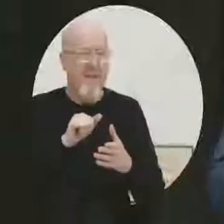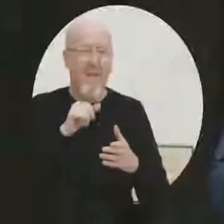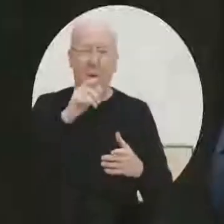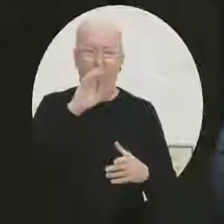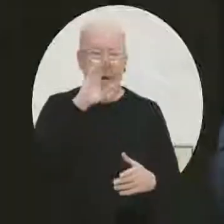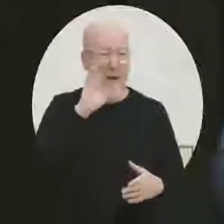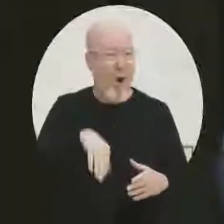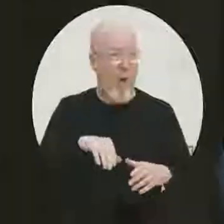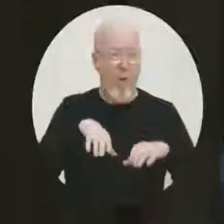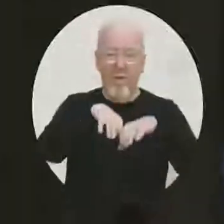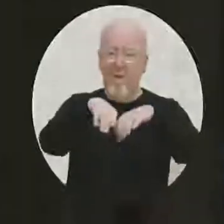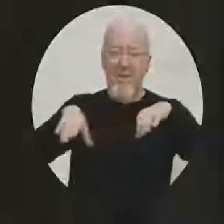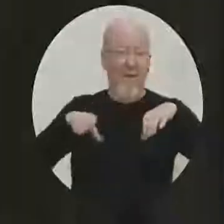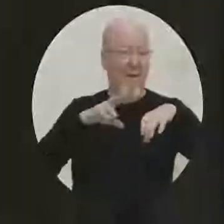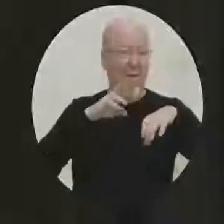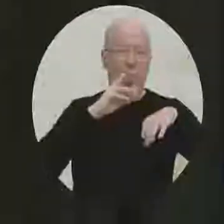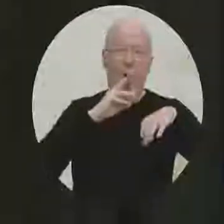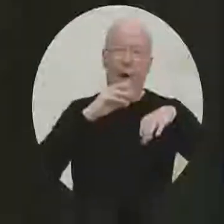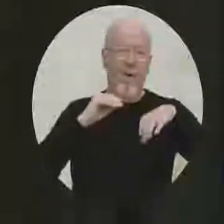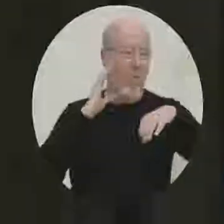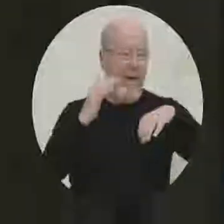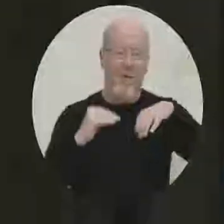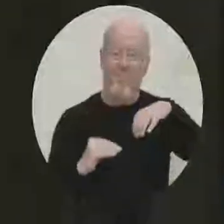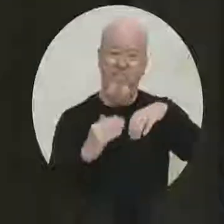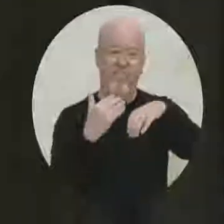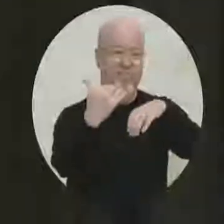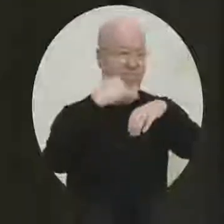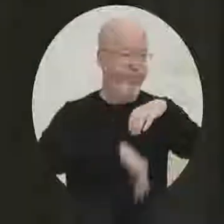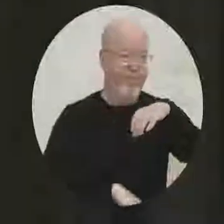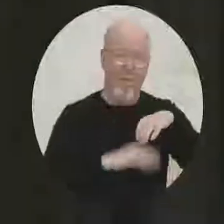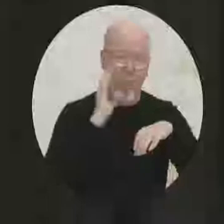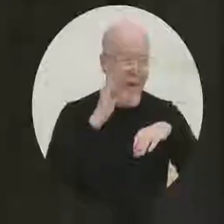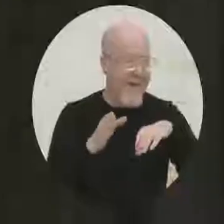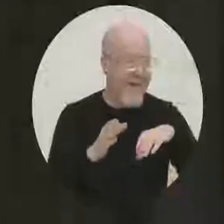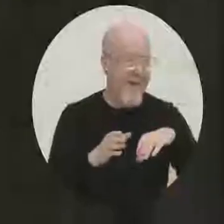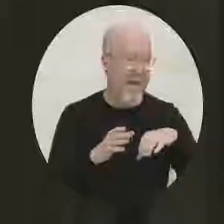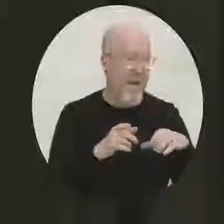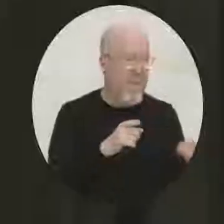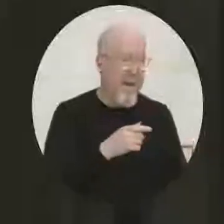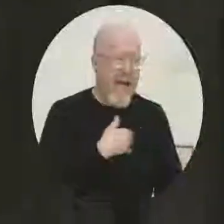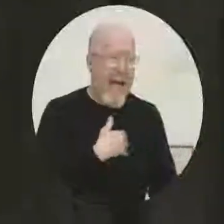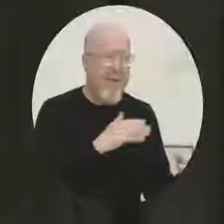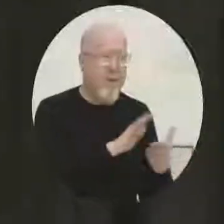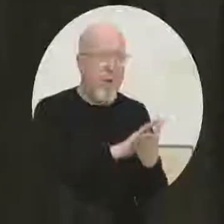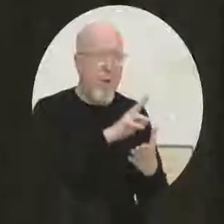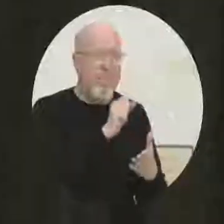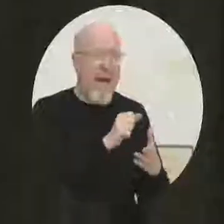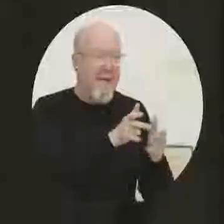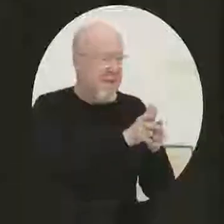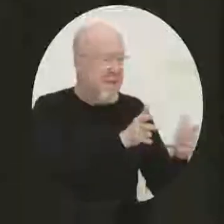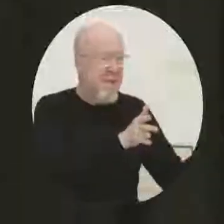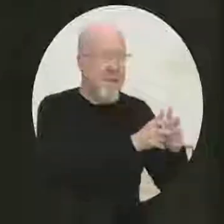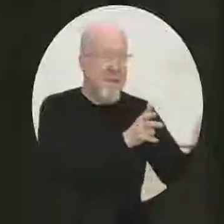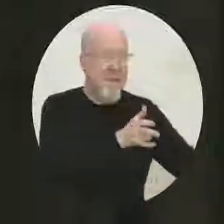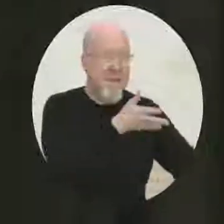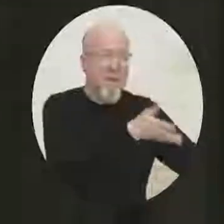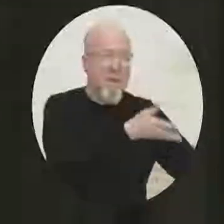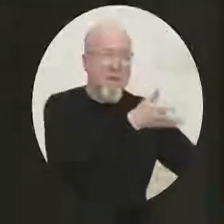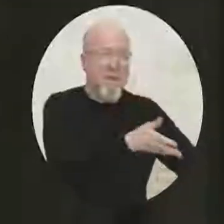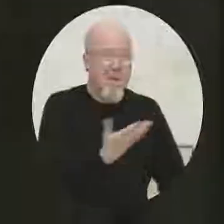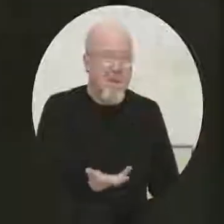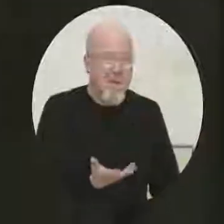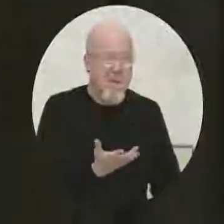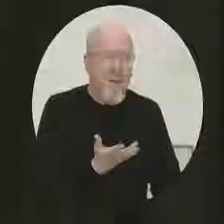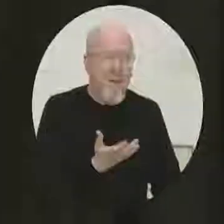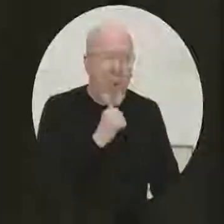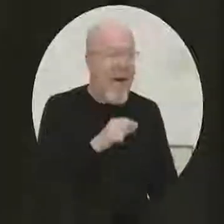to fail in the neighborhoods they live in because they've been under-engineered. And we have tons of school buses sitting around that we can, you know, take over and use to get